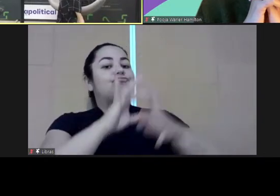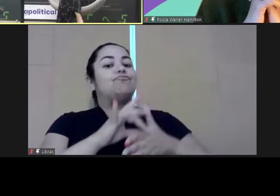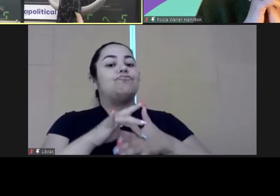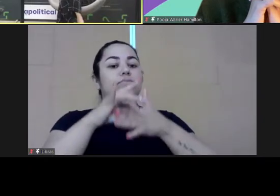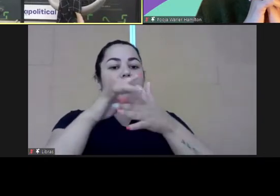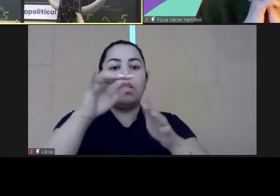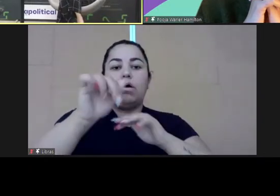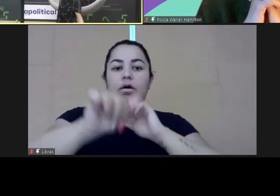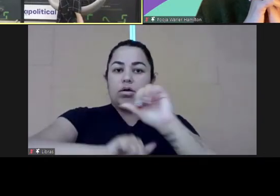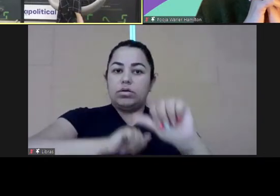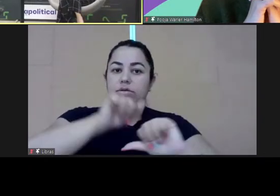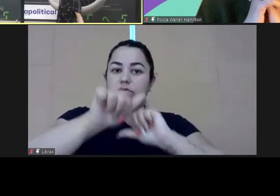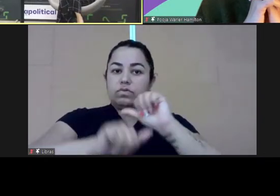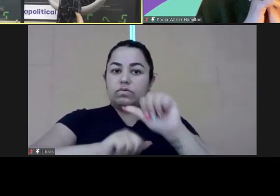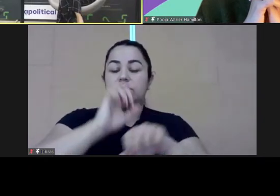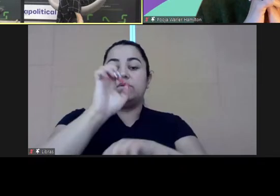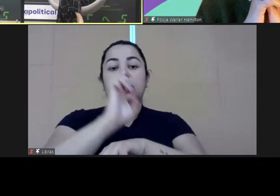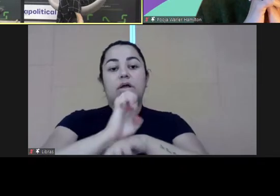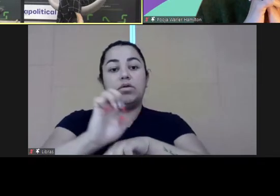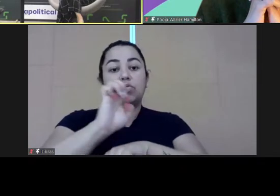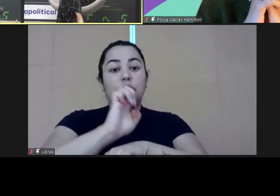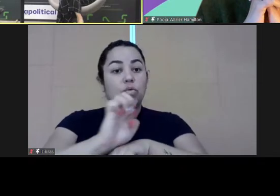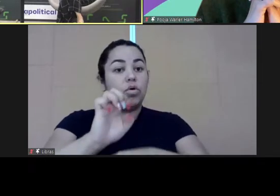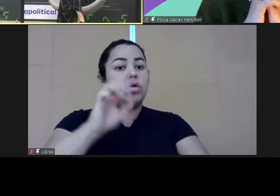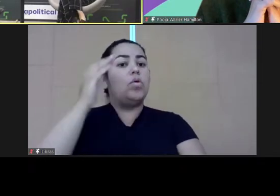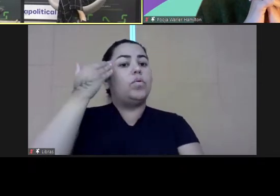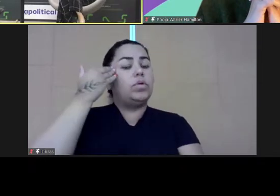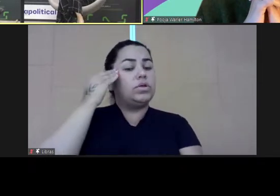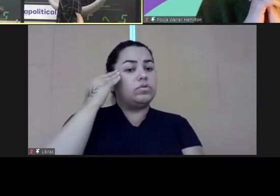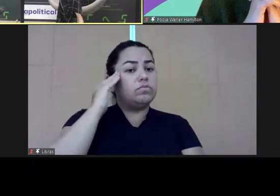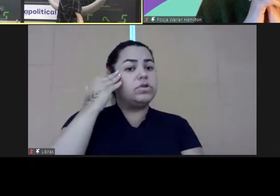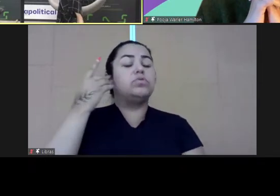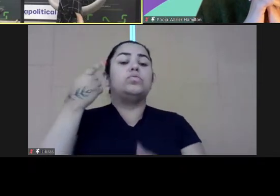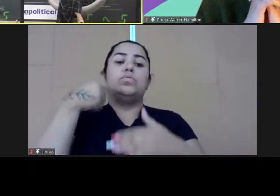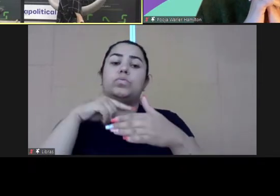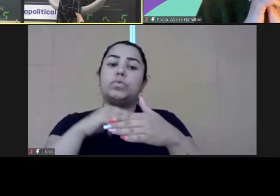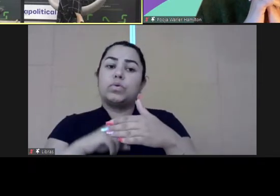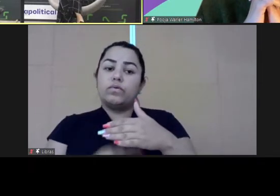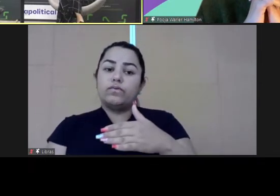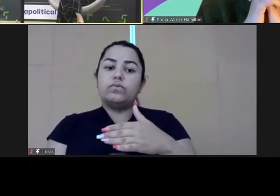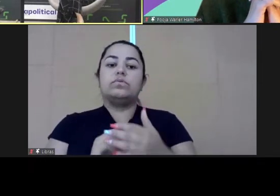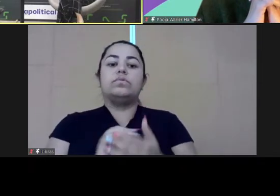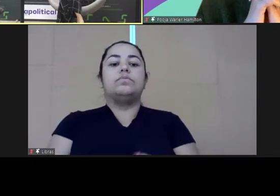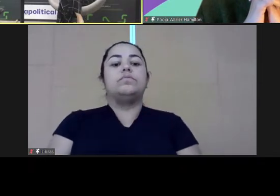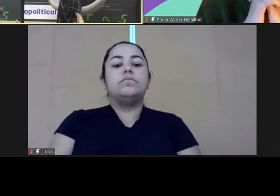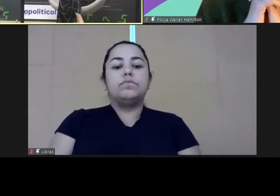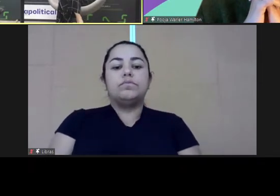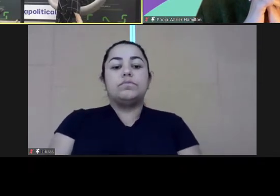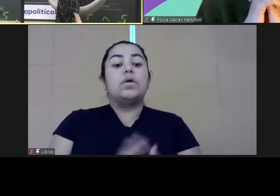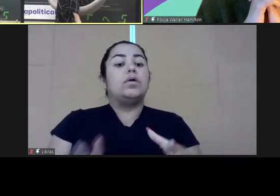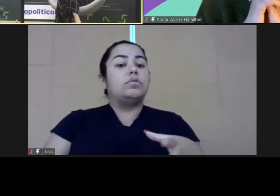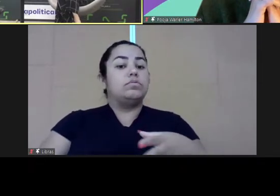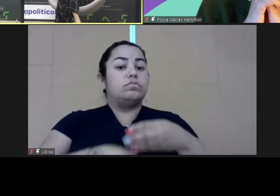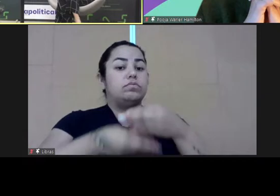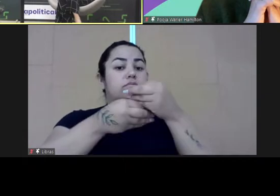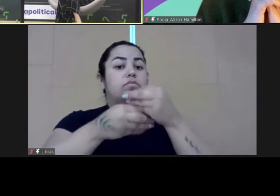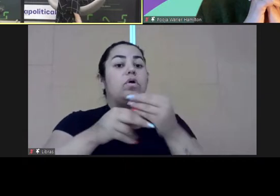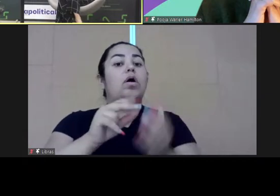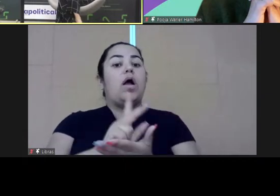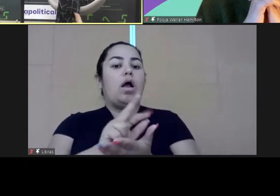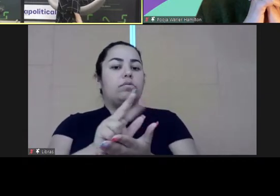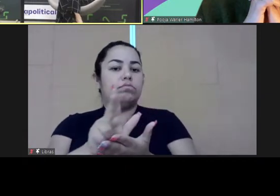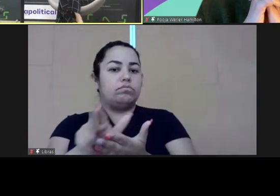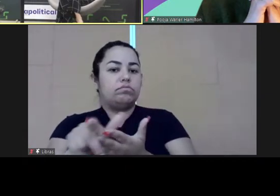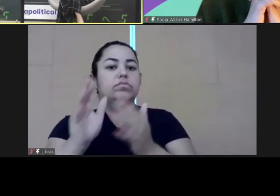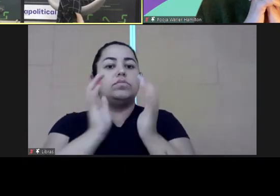be able to leader when when they have a deep understanding and they